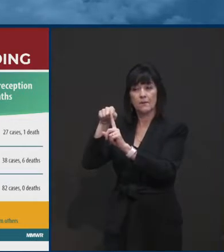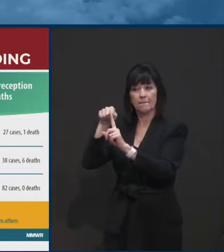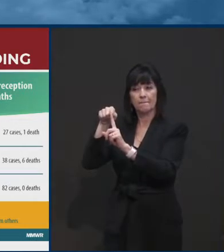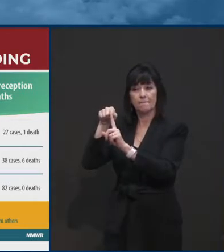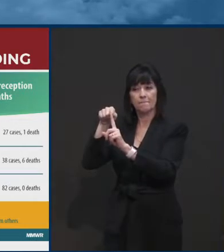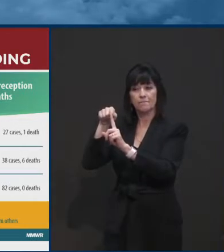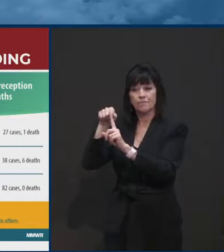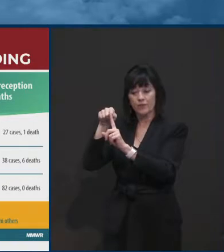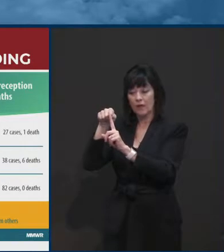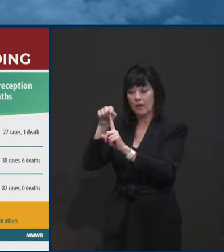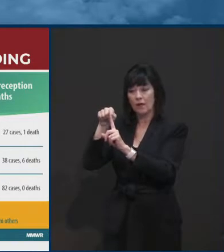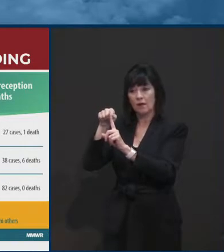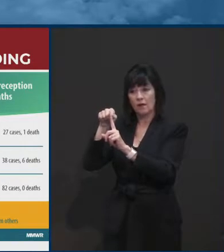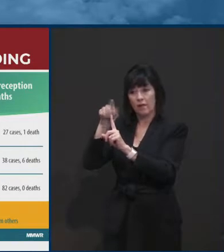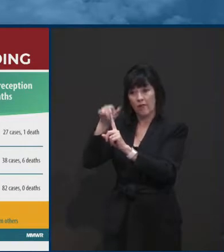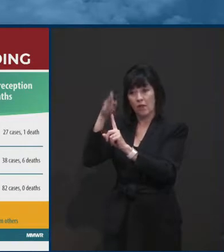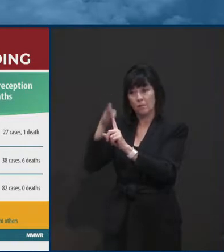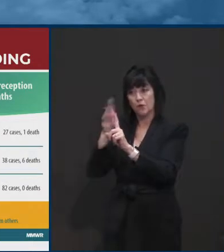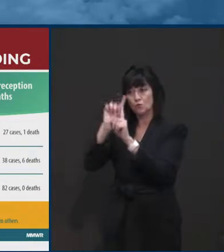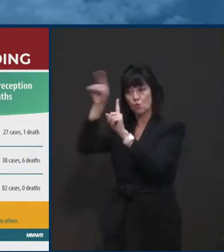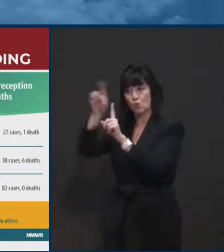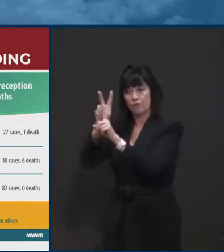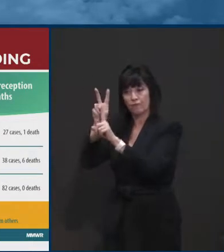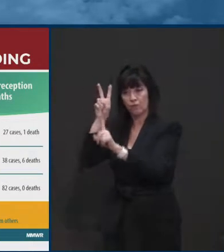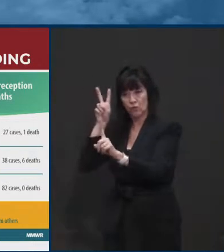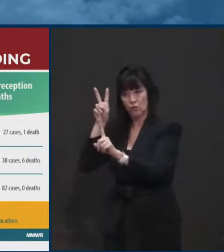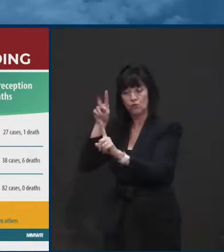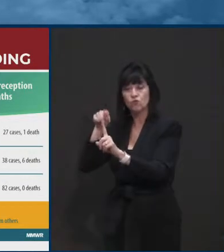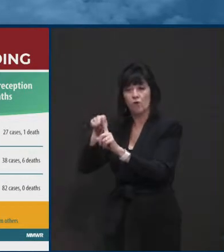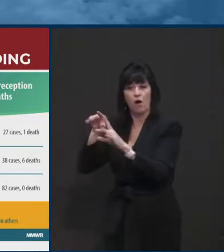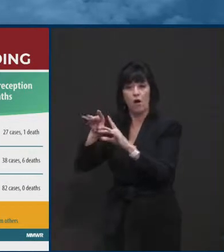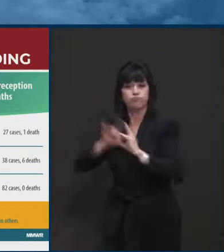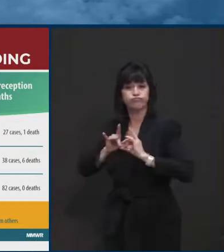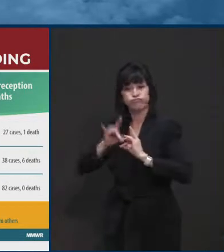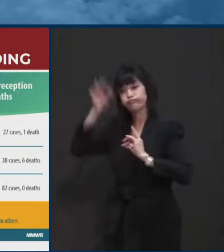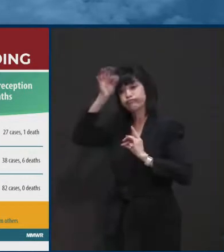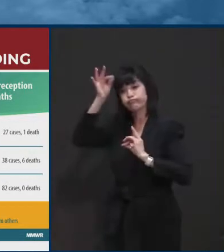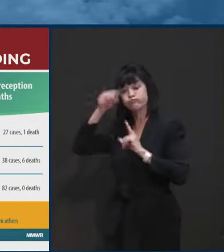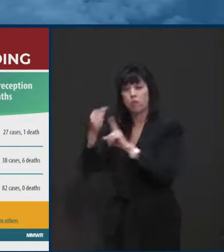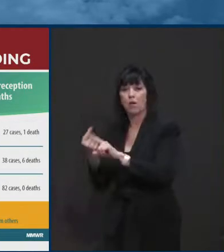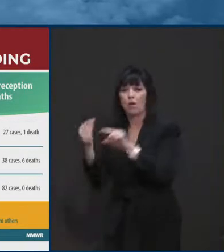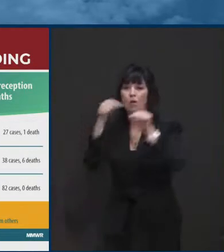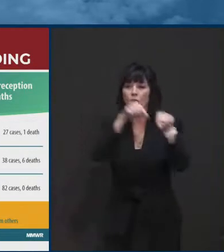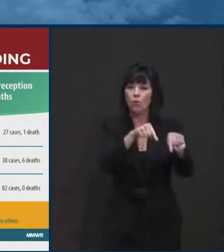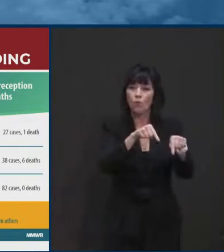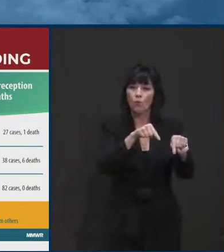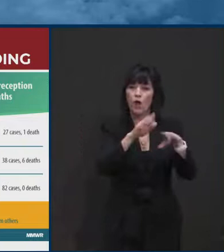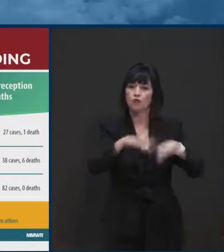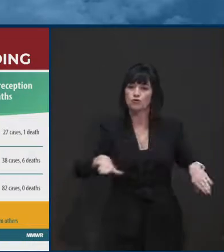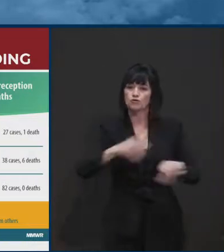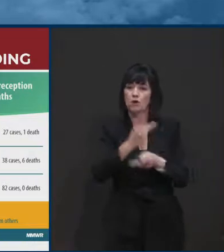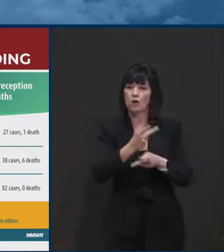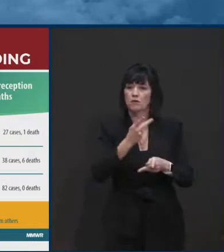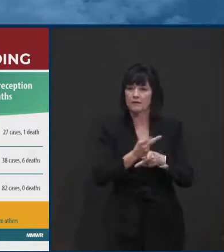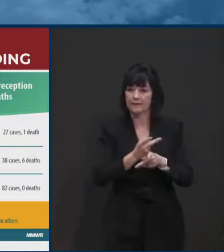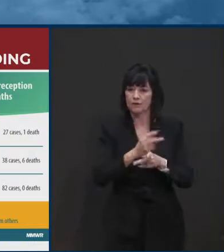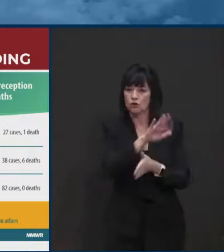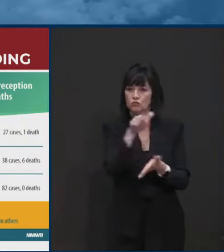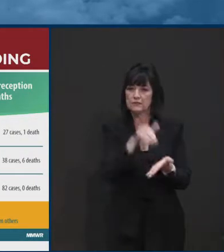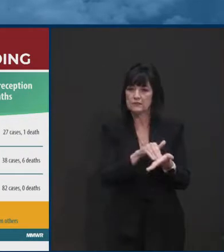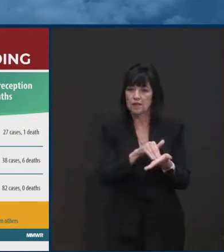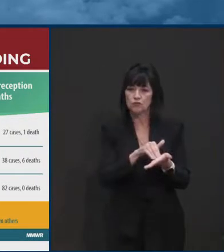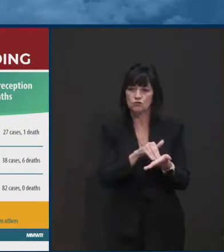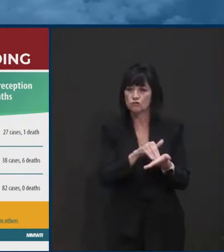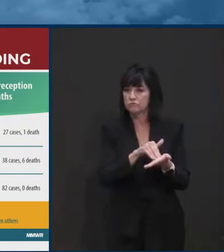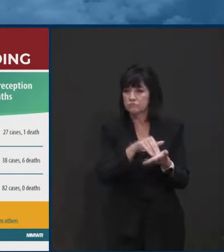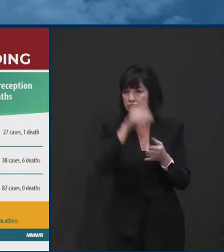into a child care center. So it's, it's easy to see when you, when you think about it this way, how some of these super spreader types of events or these